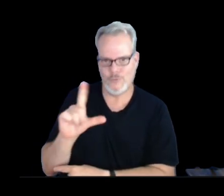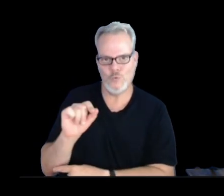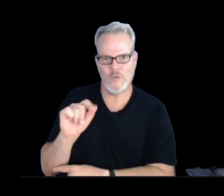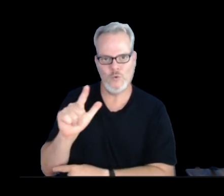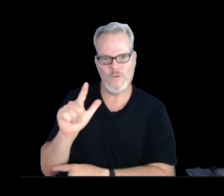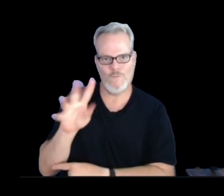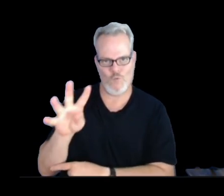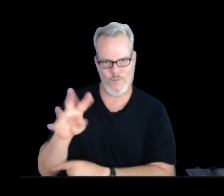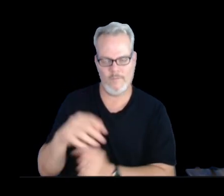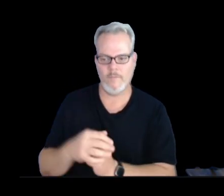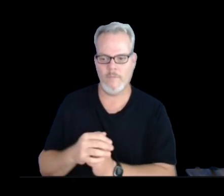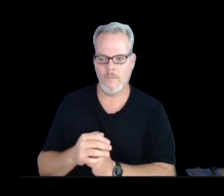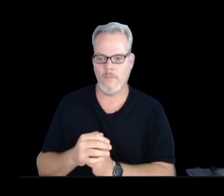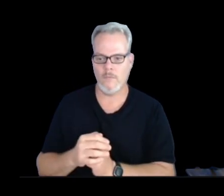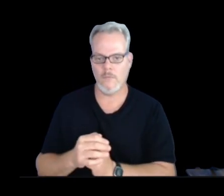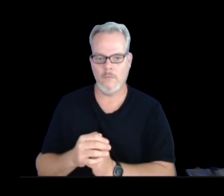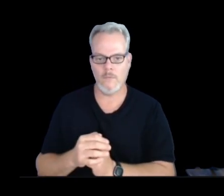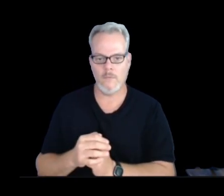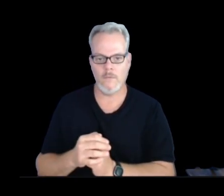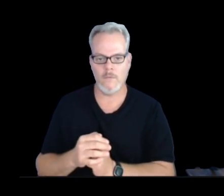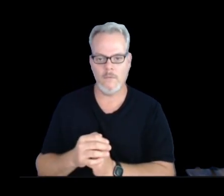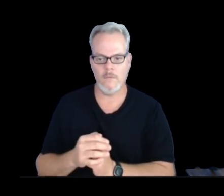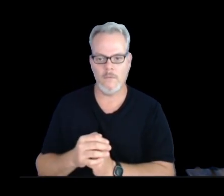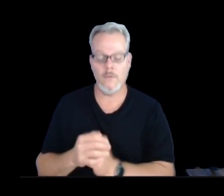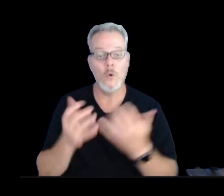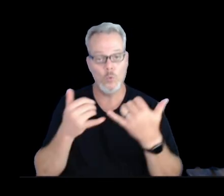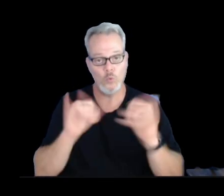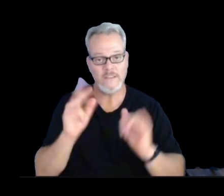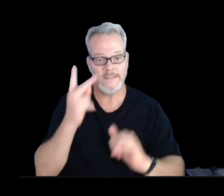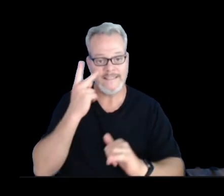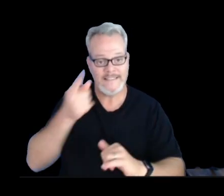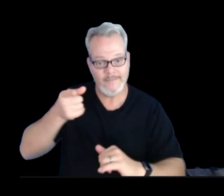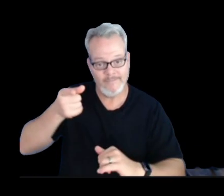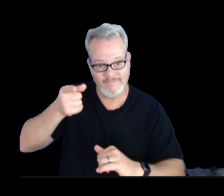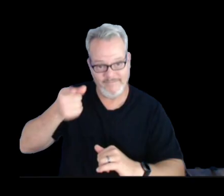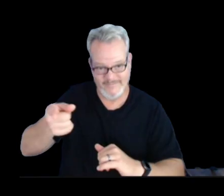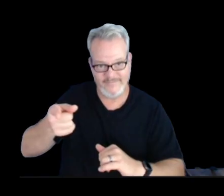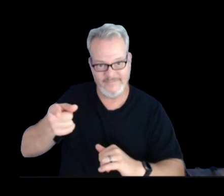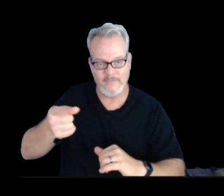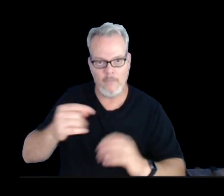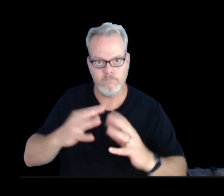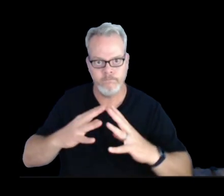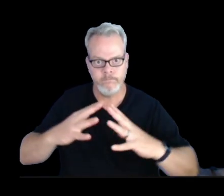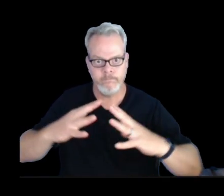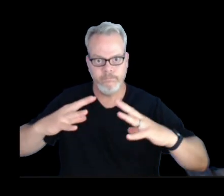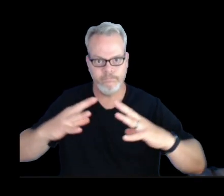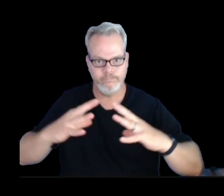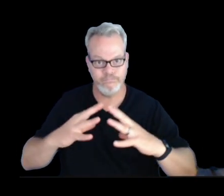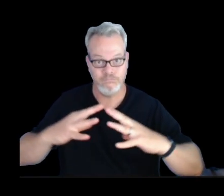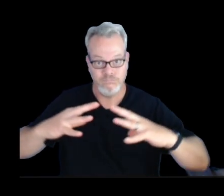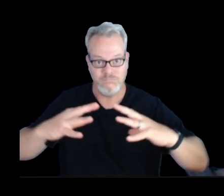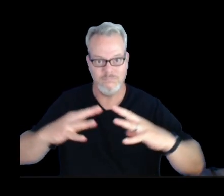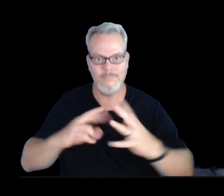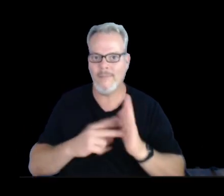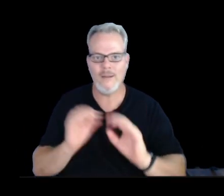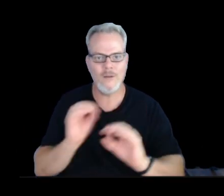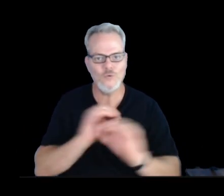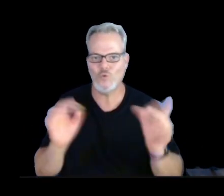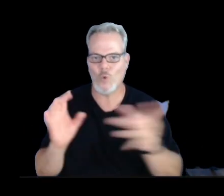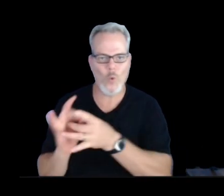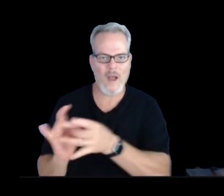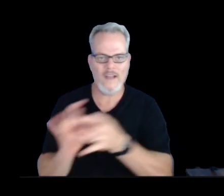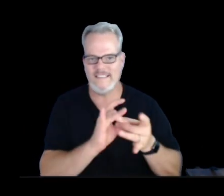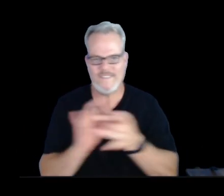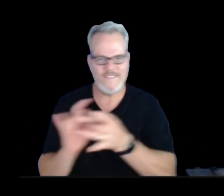While in the Middle East Rift Zone at Pua'u, we still see contraction of the Rift Zone, suggesting no activity and no connection to the current